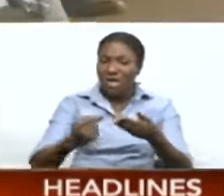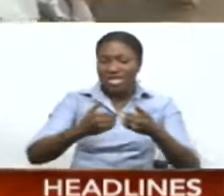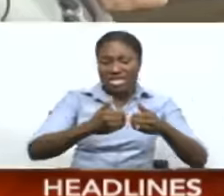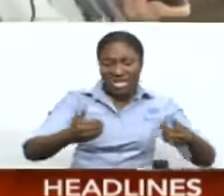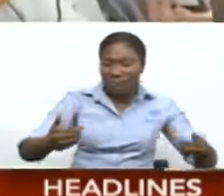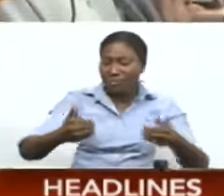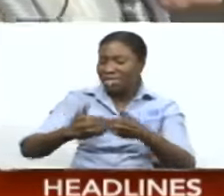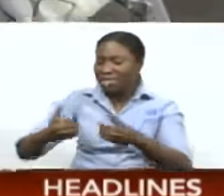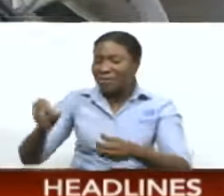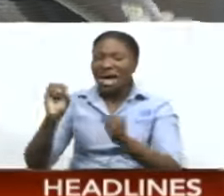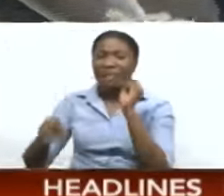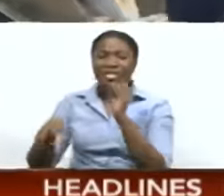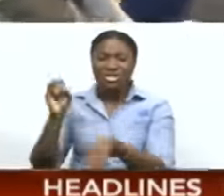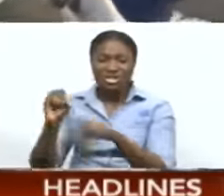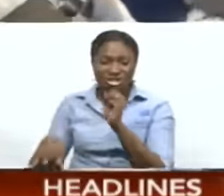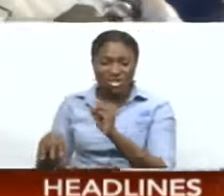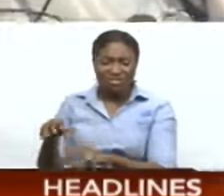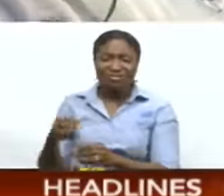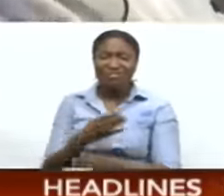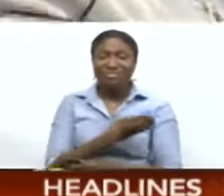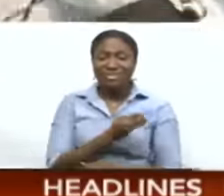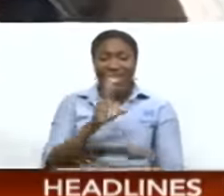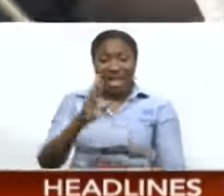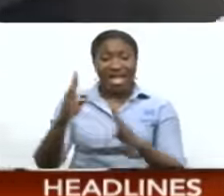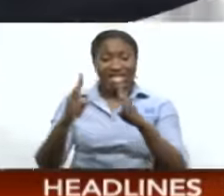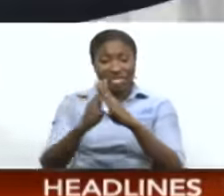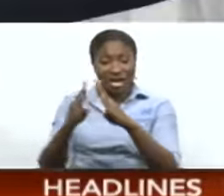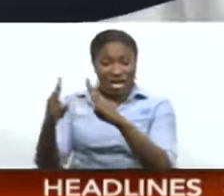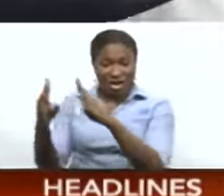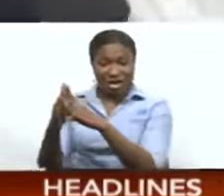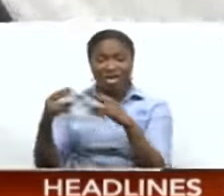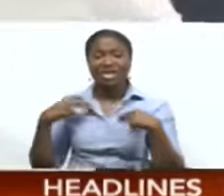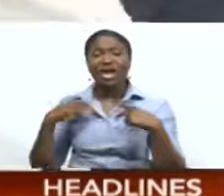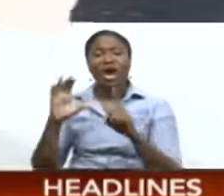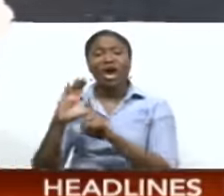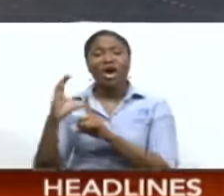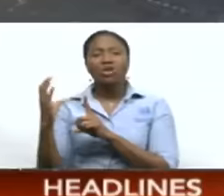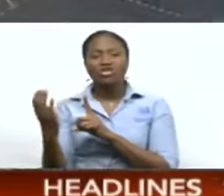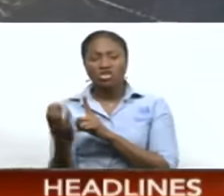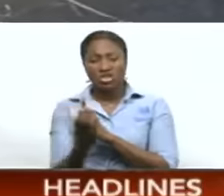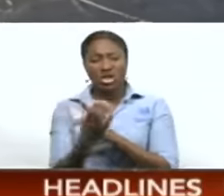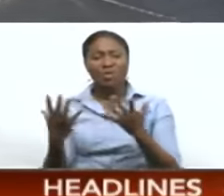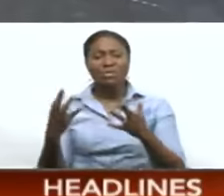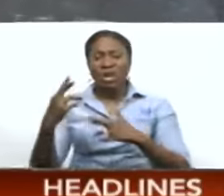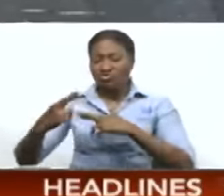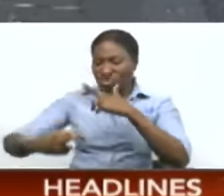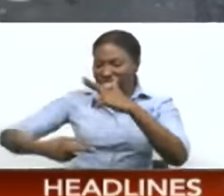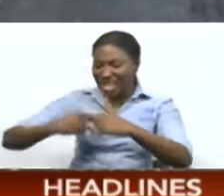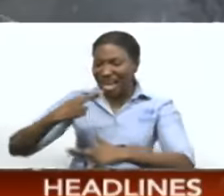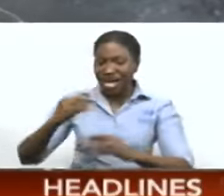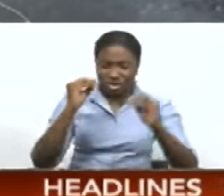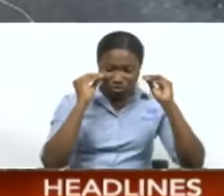It is another means by which Osaki Town has ingrained the culture of recycling into the lives of its citizens.